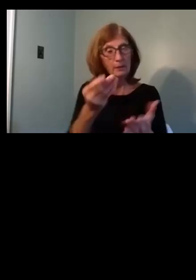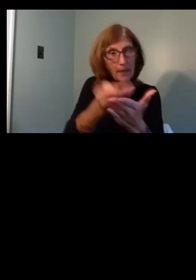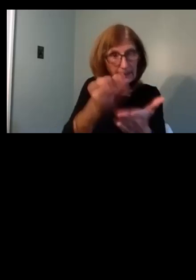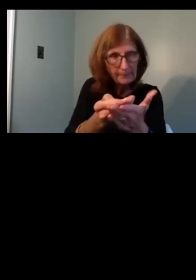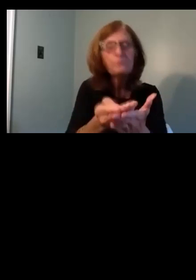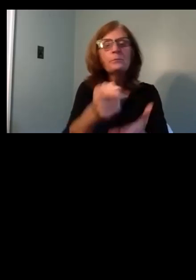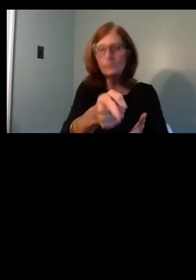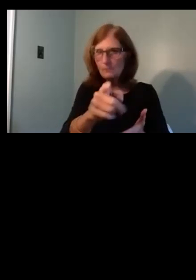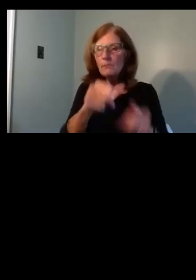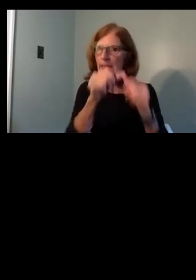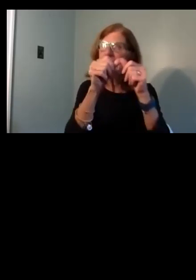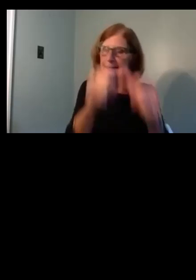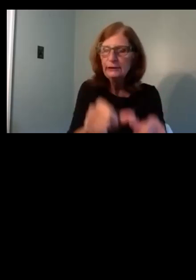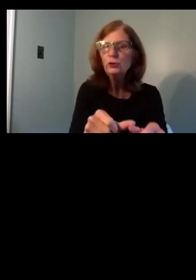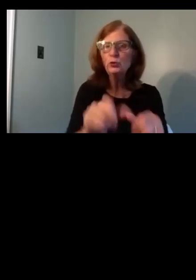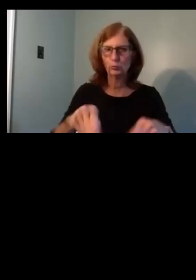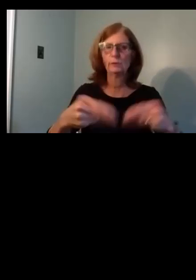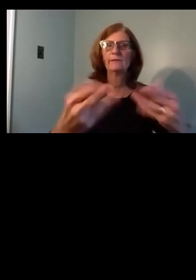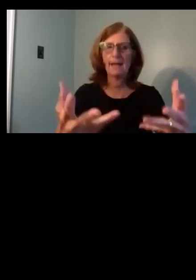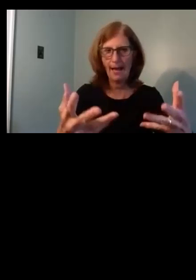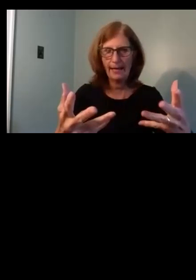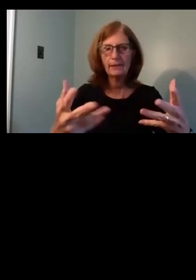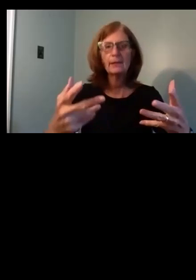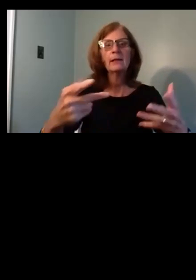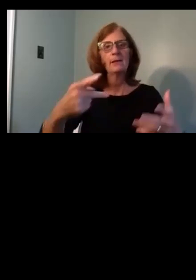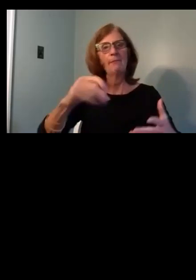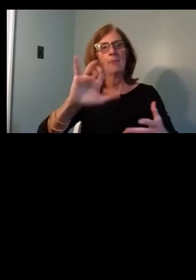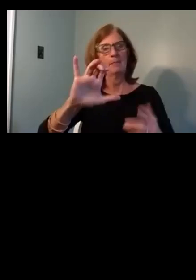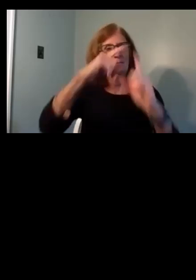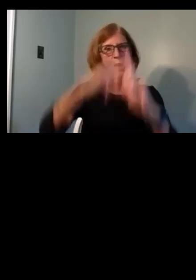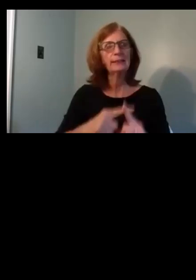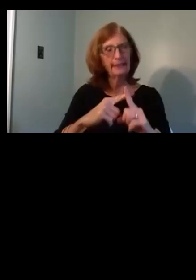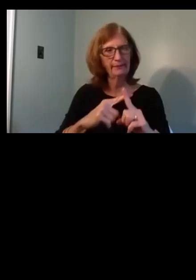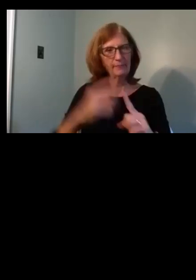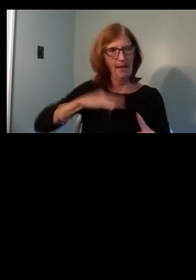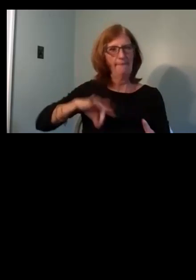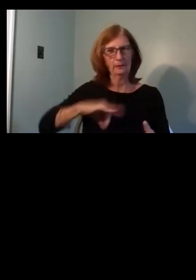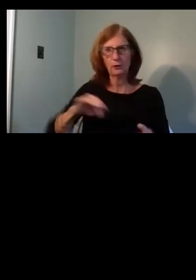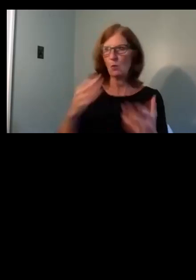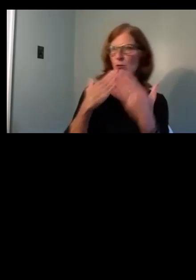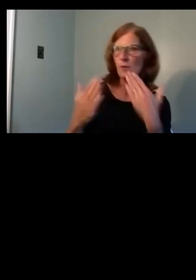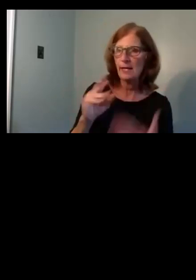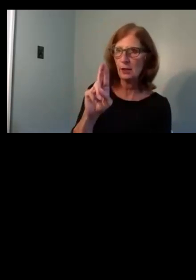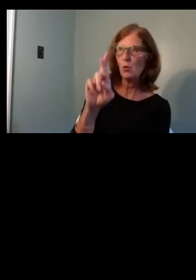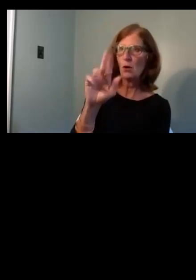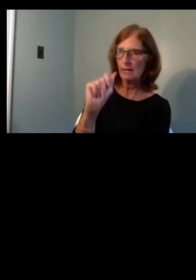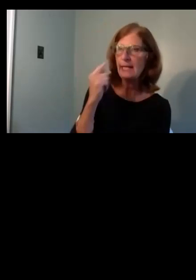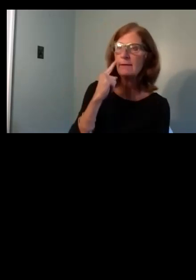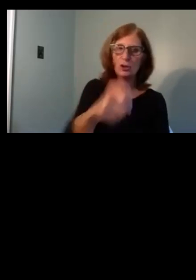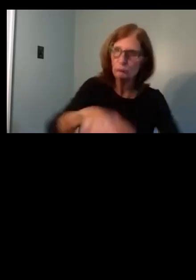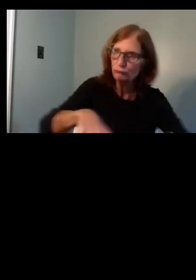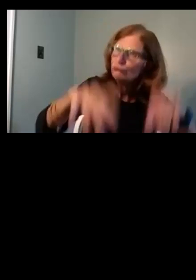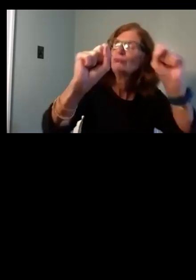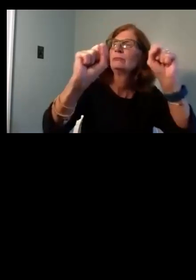would be able to maintain and be for the public good moving forward. So I want to thank the URA for, one, taking that step to